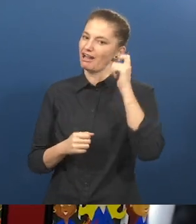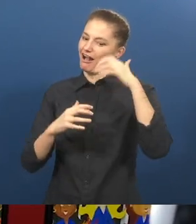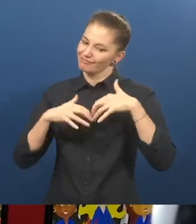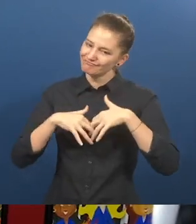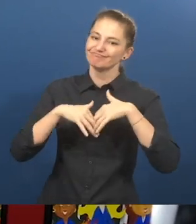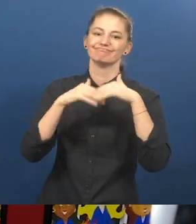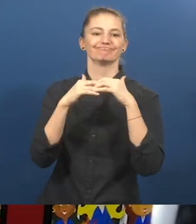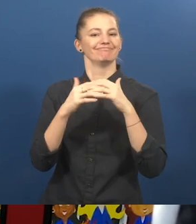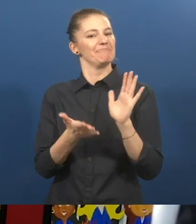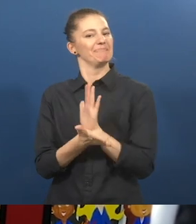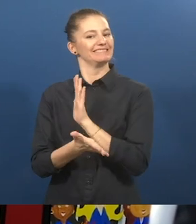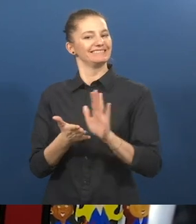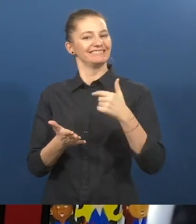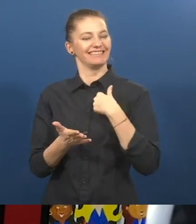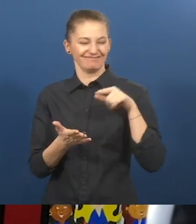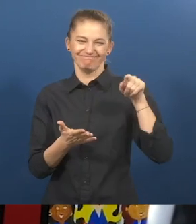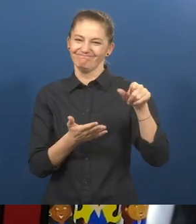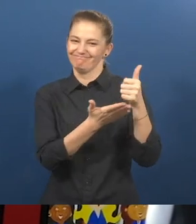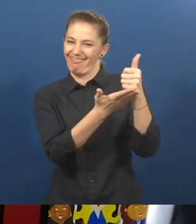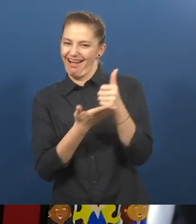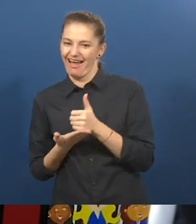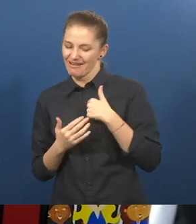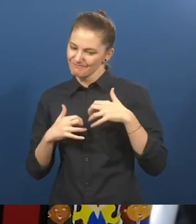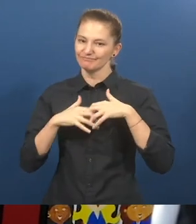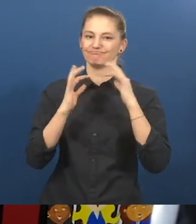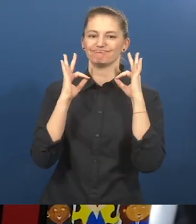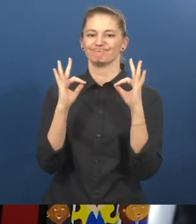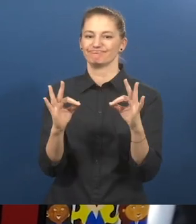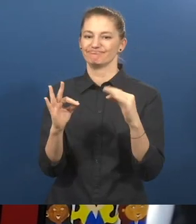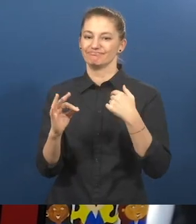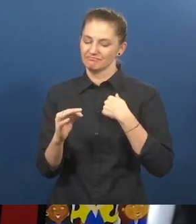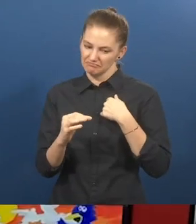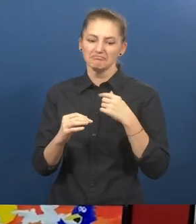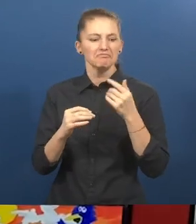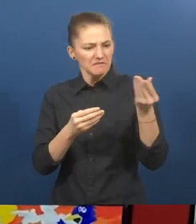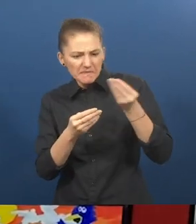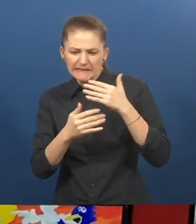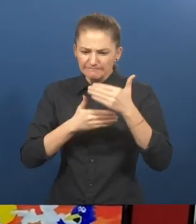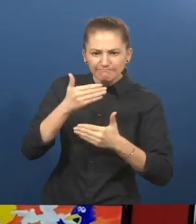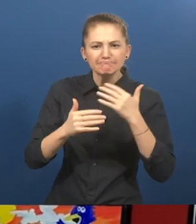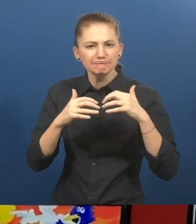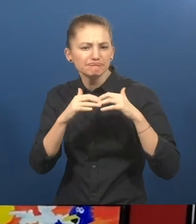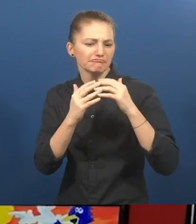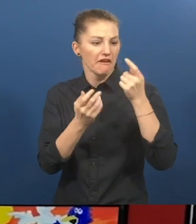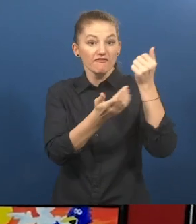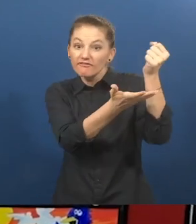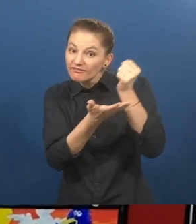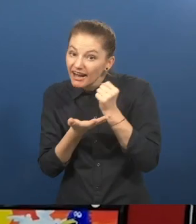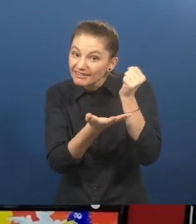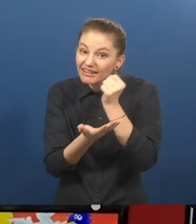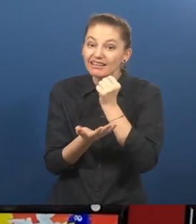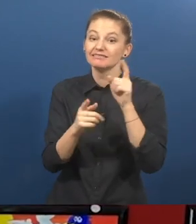able to start my business using a customized strategy. I received some startup